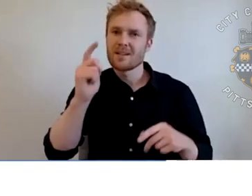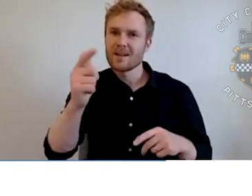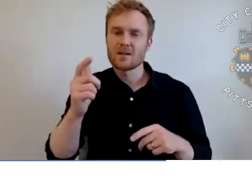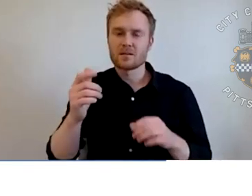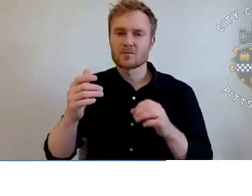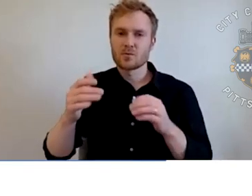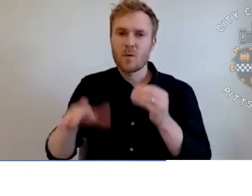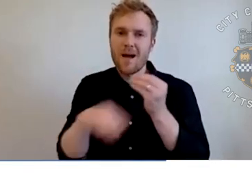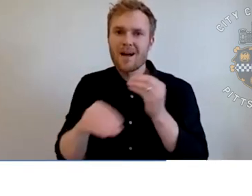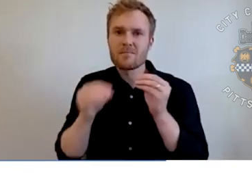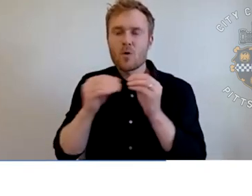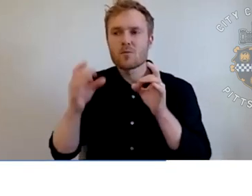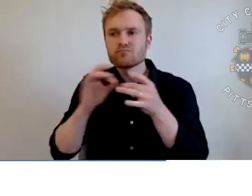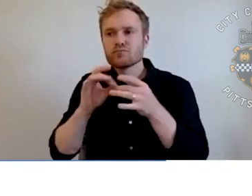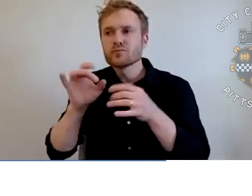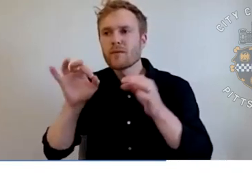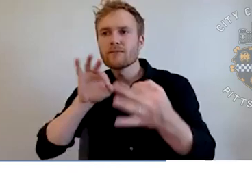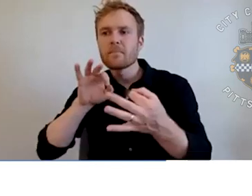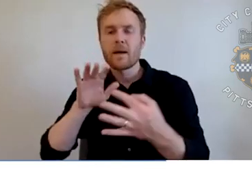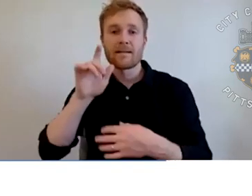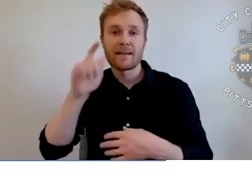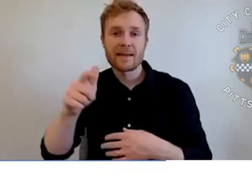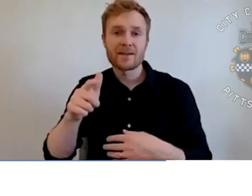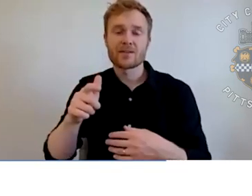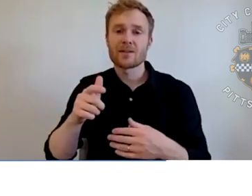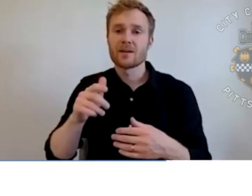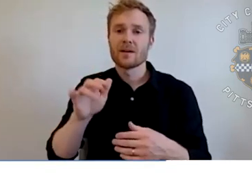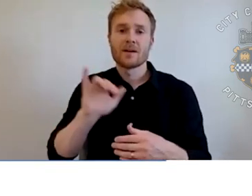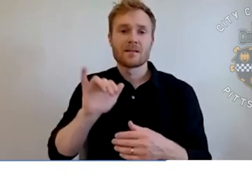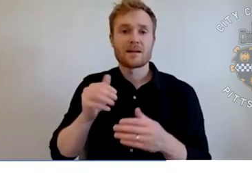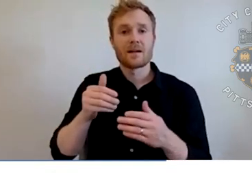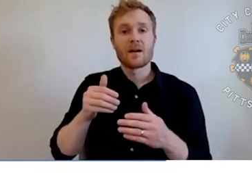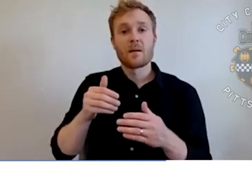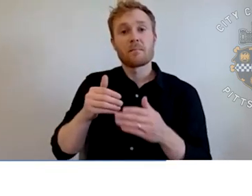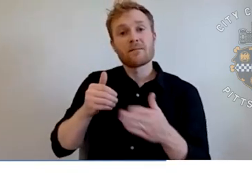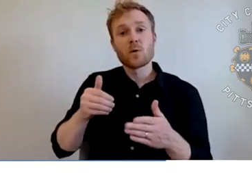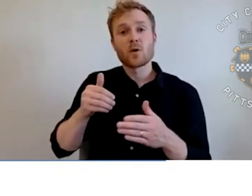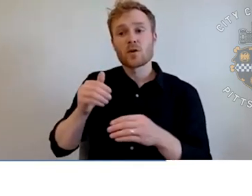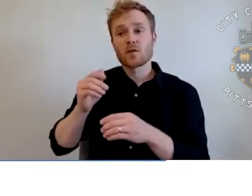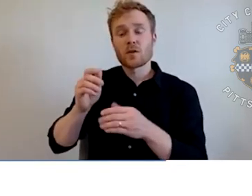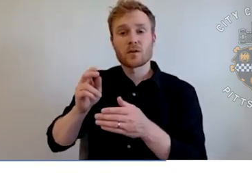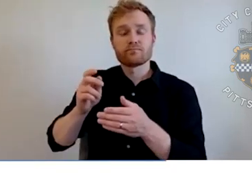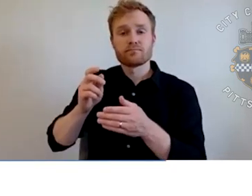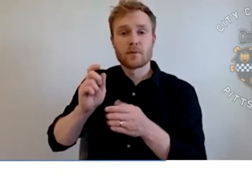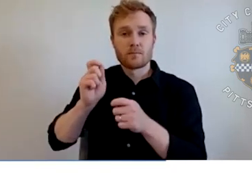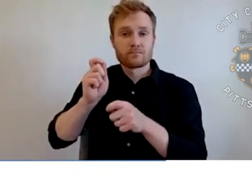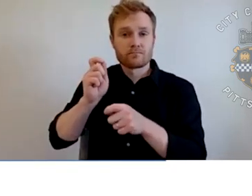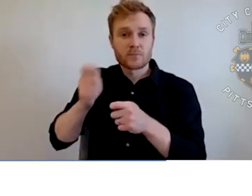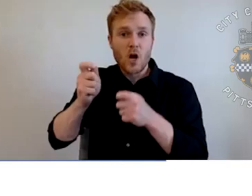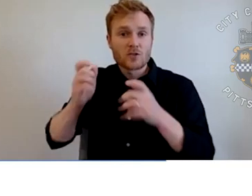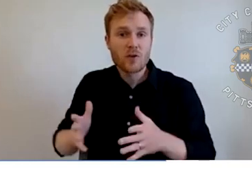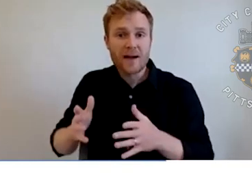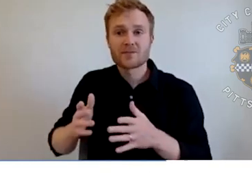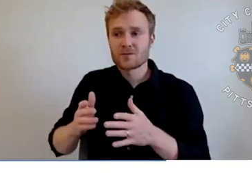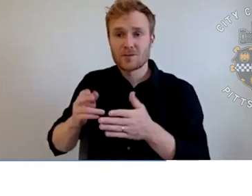when things like the contracts for the work are going to go in front of council. Also, it's important to note that the money that's been allocated so far was approved